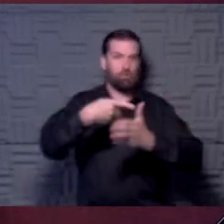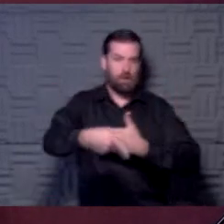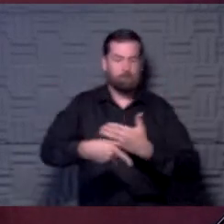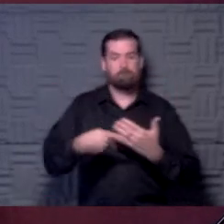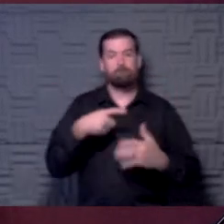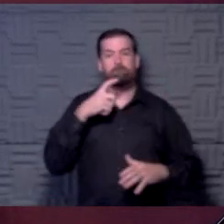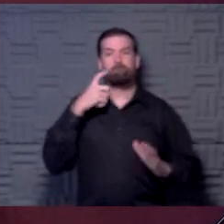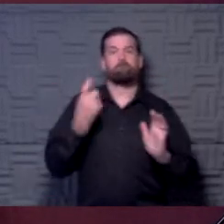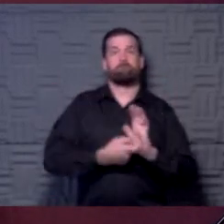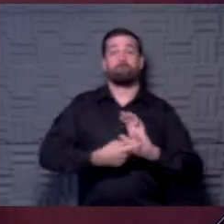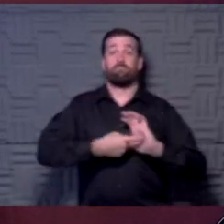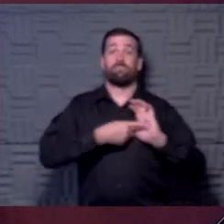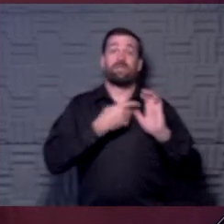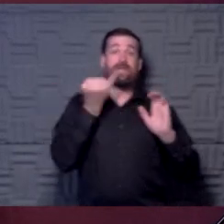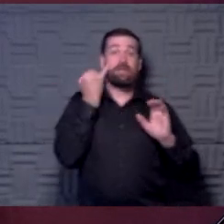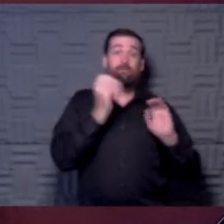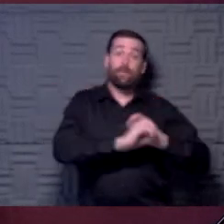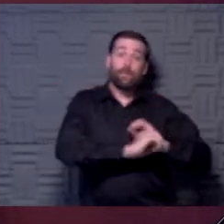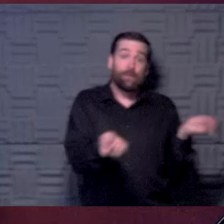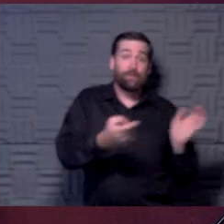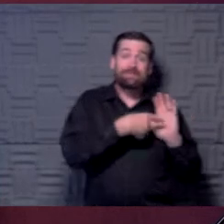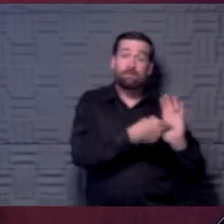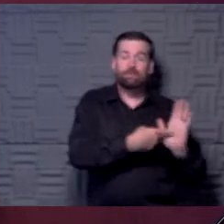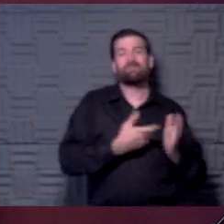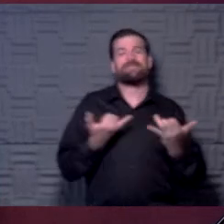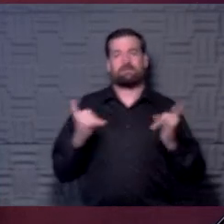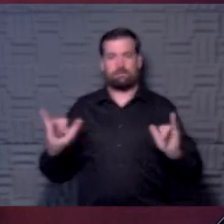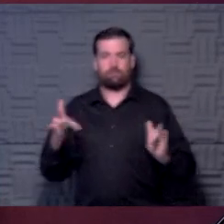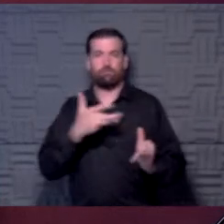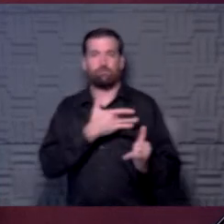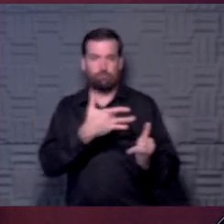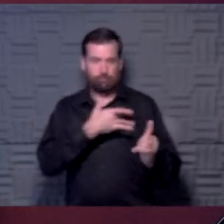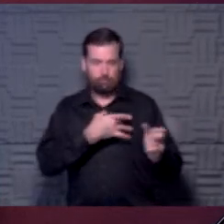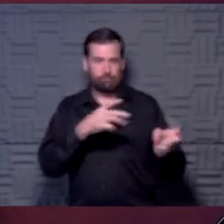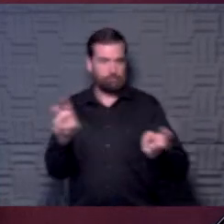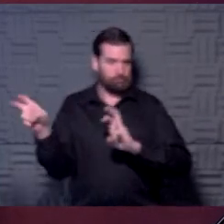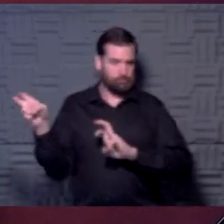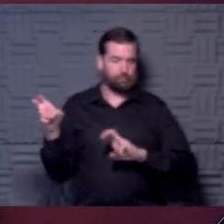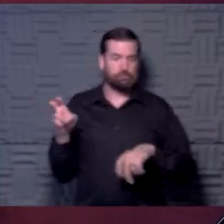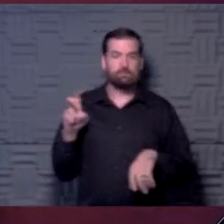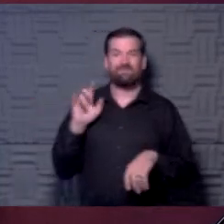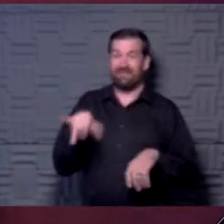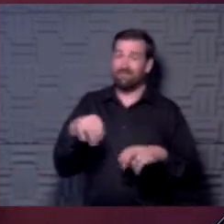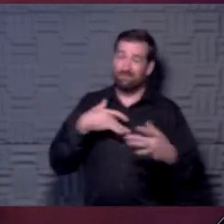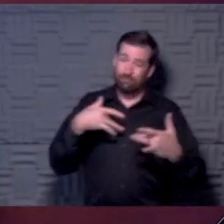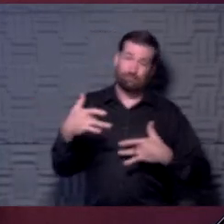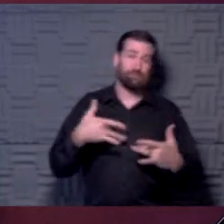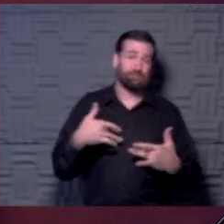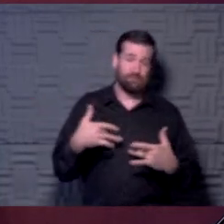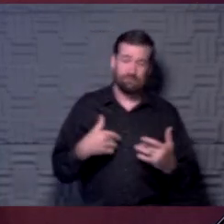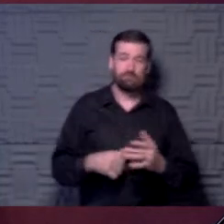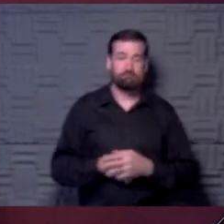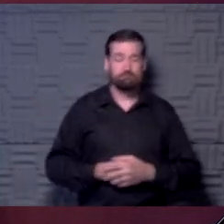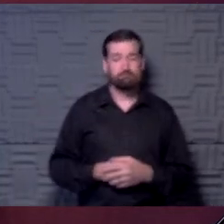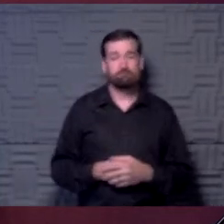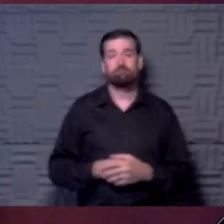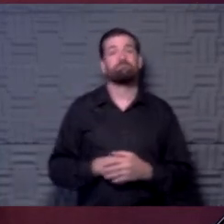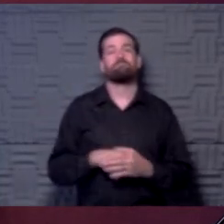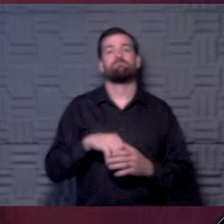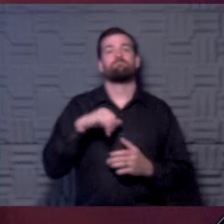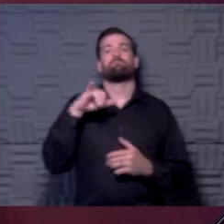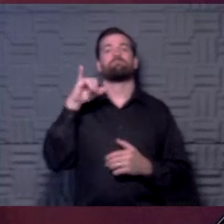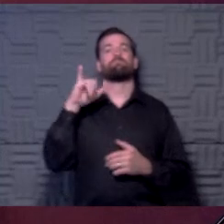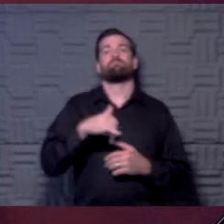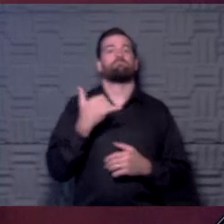are finding asymptomatic myocarditis. And that's really what the hullabaloo is about and all the concern. And that's the